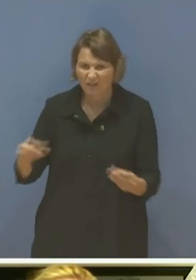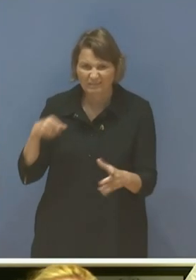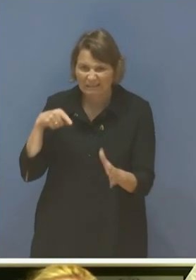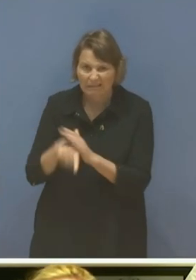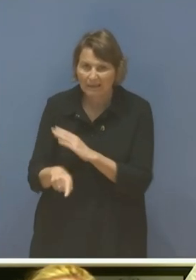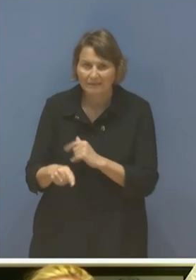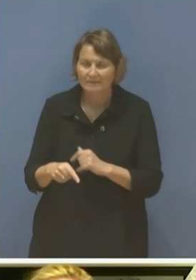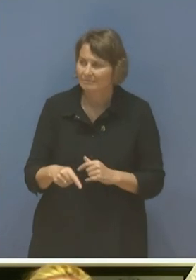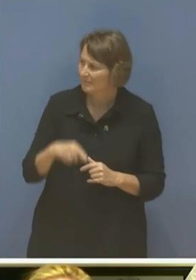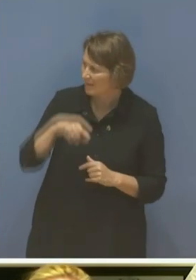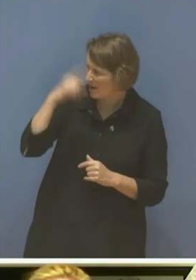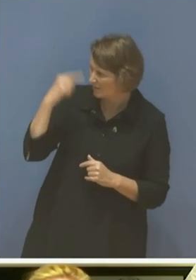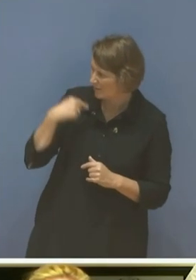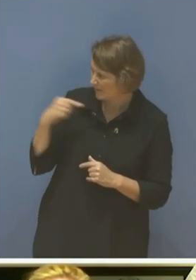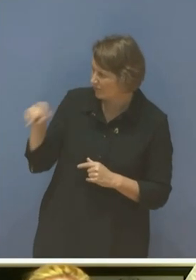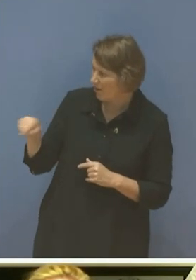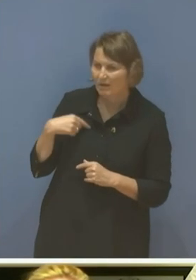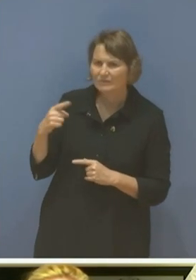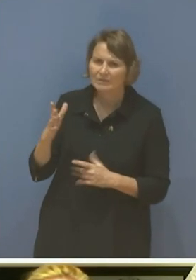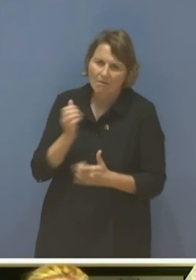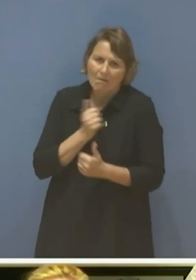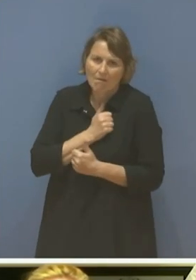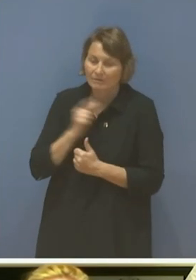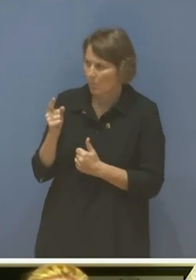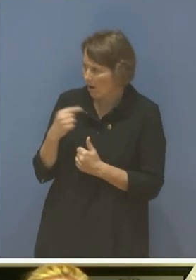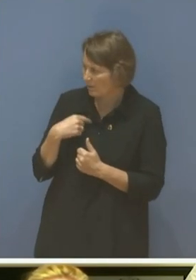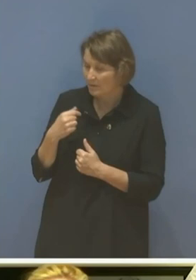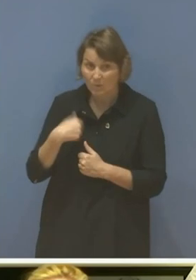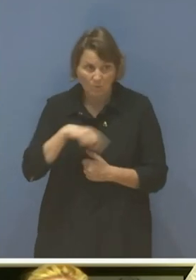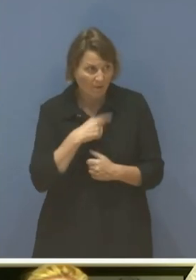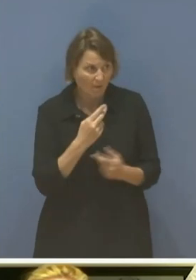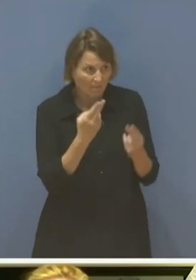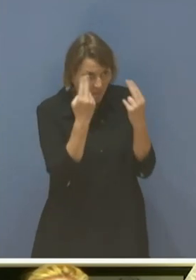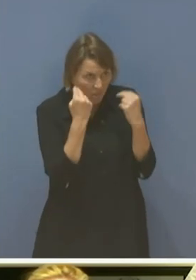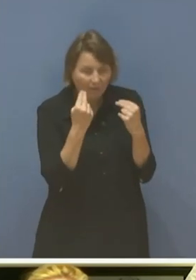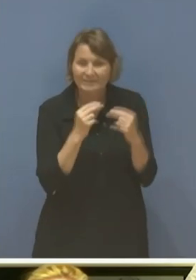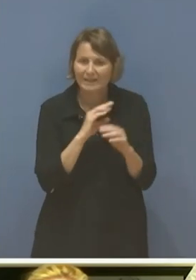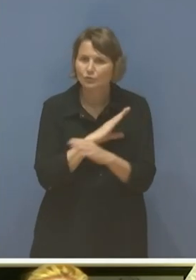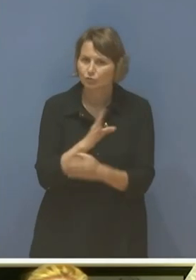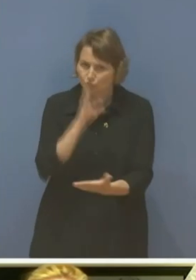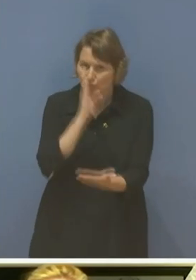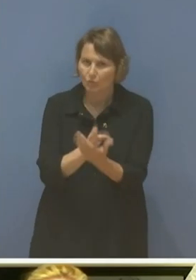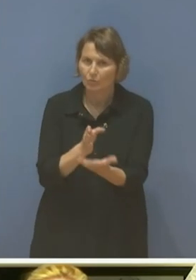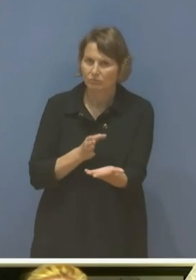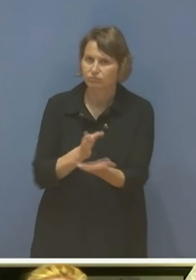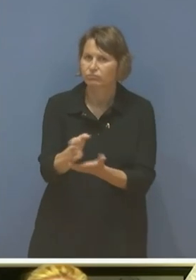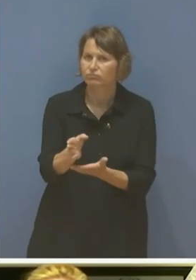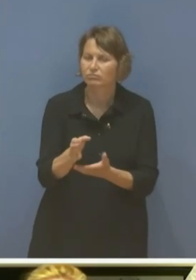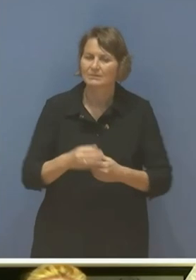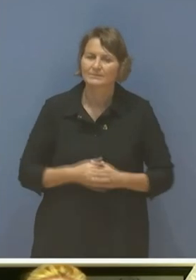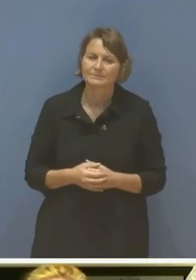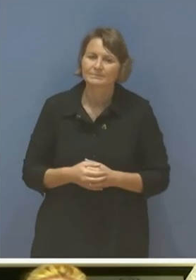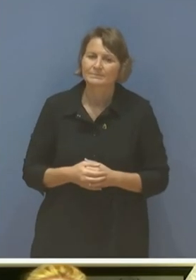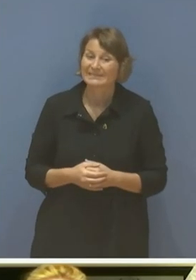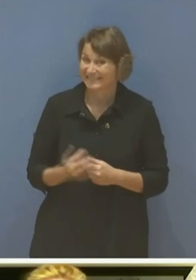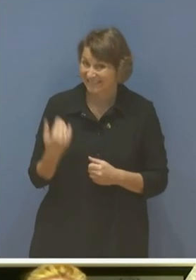Azerbaijani citizens and would like us to be more obedient. That was the only true thing that was said in Azerbaijan's statement.